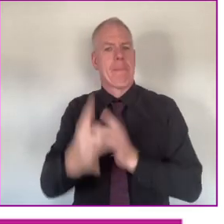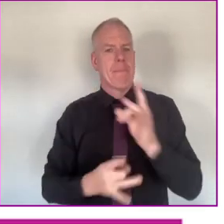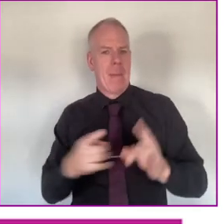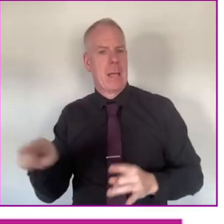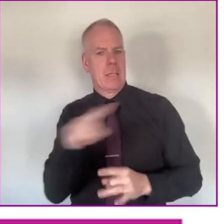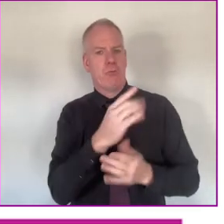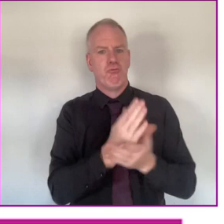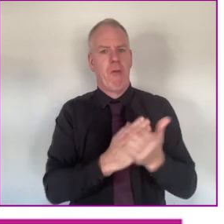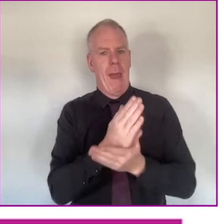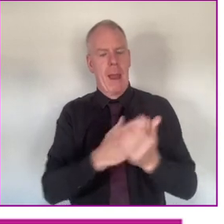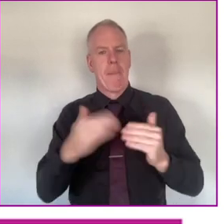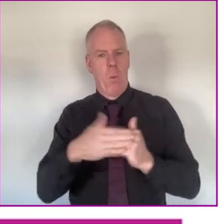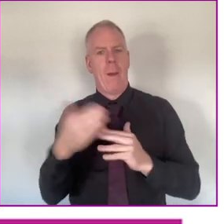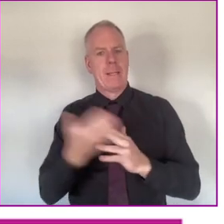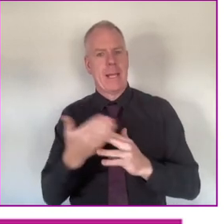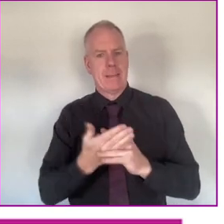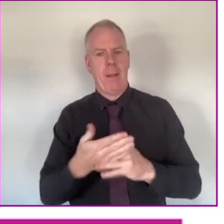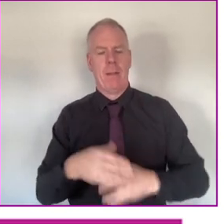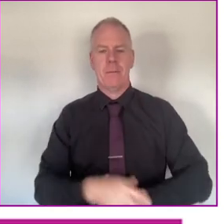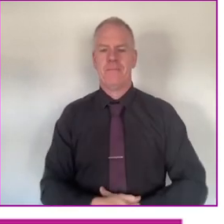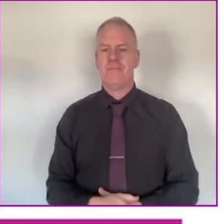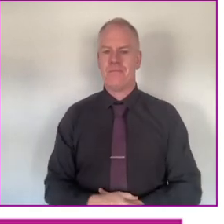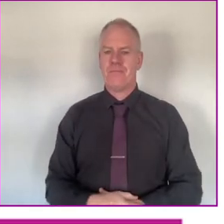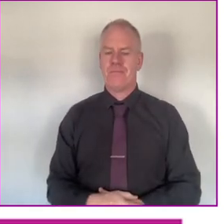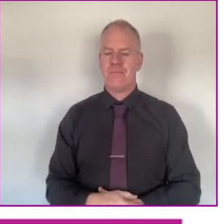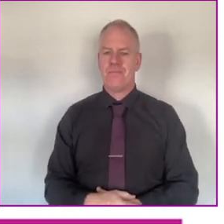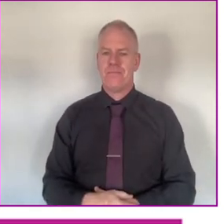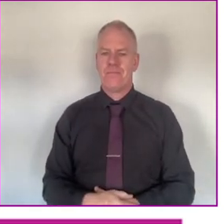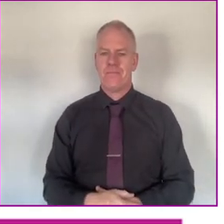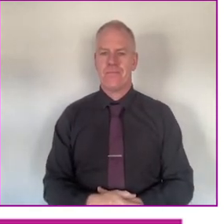To try and make the railway more accessible.